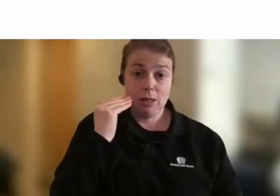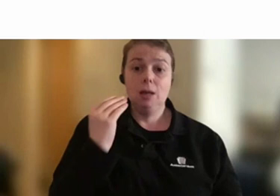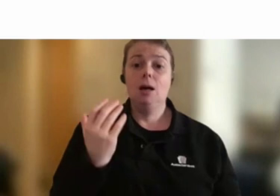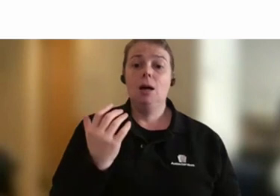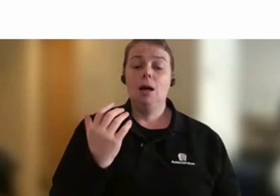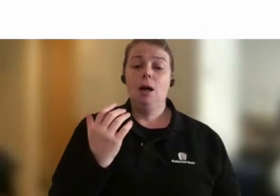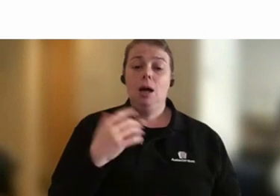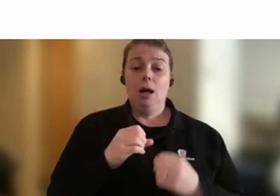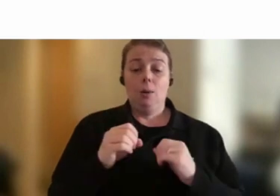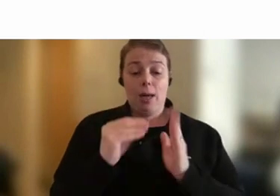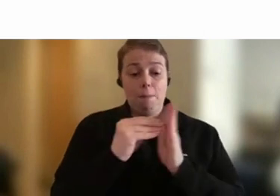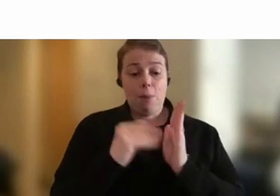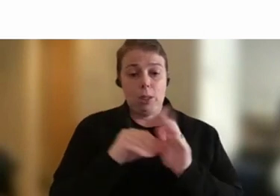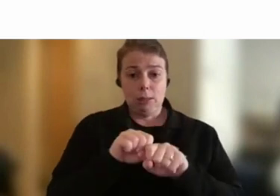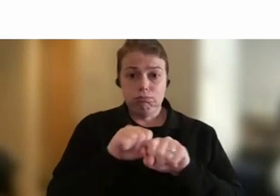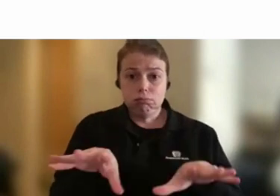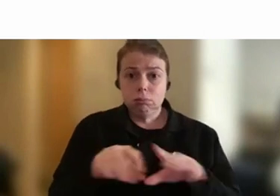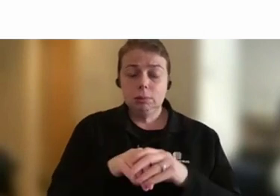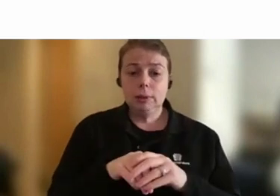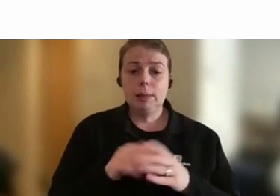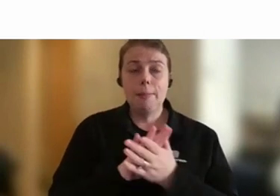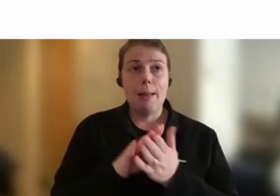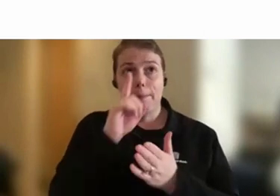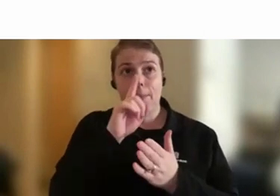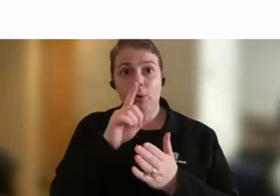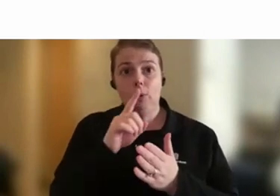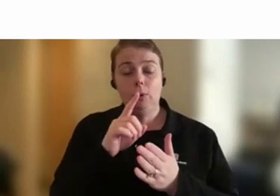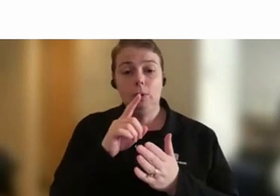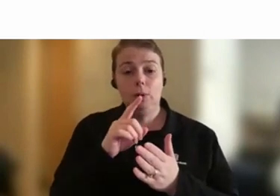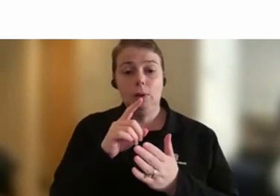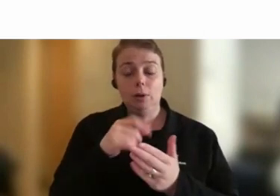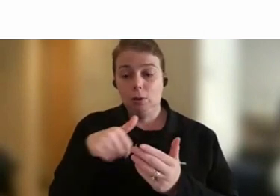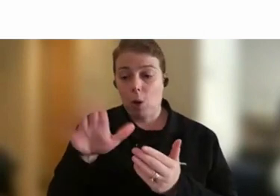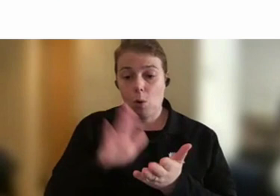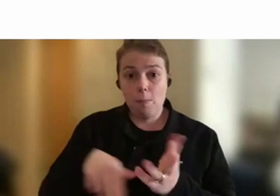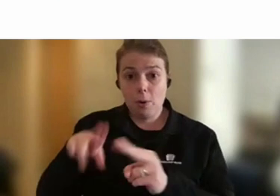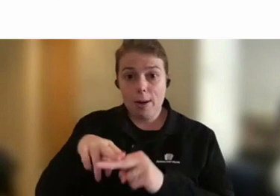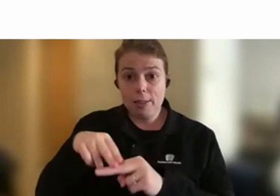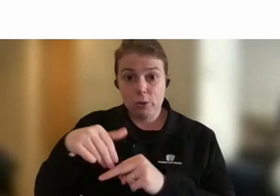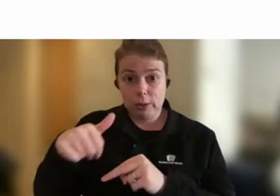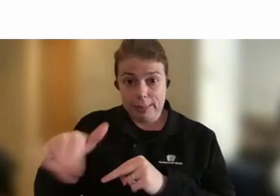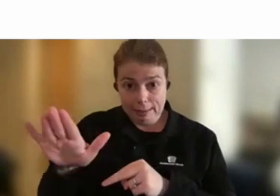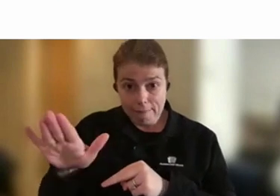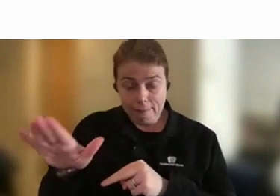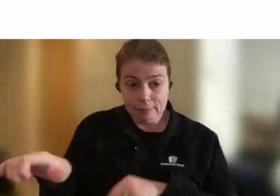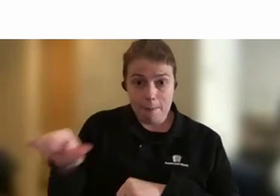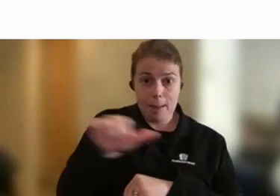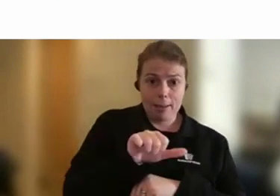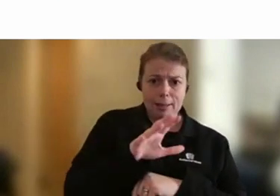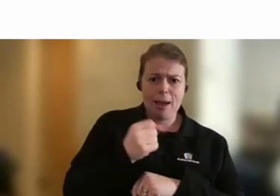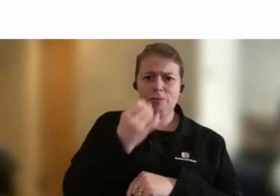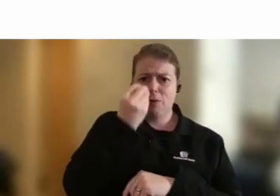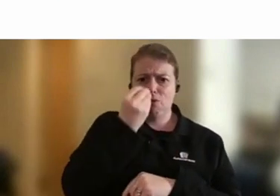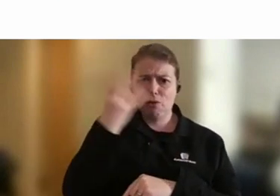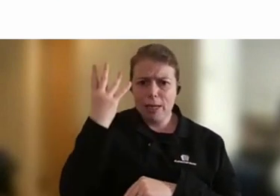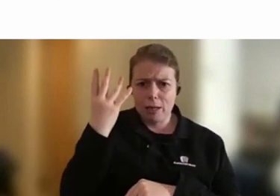enabled people returning to work from parental leave to effectively have a free day. Let me explain that. What that